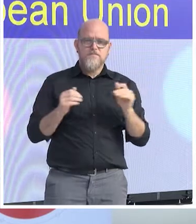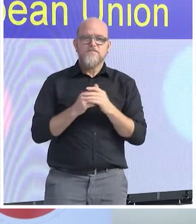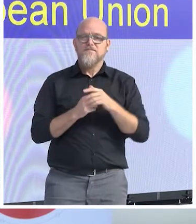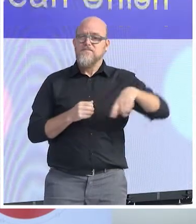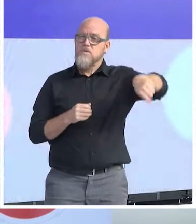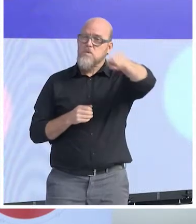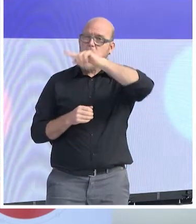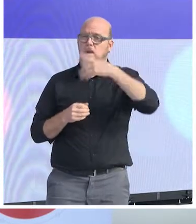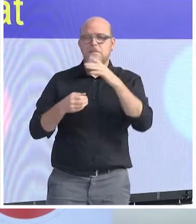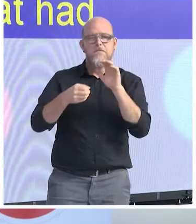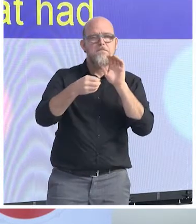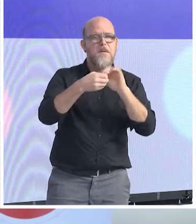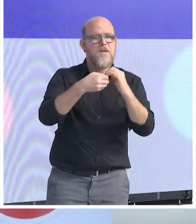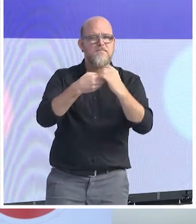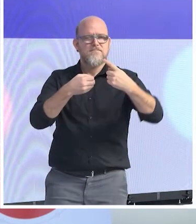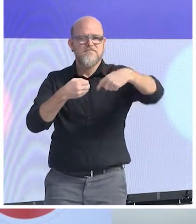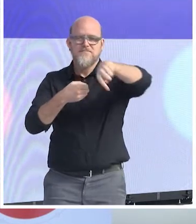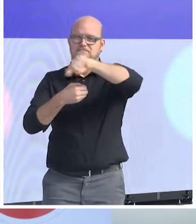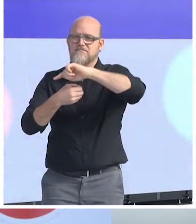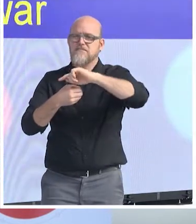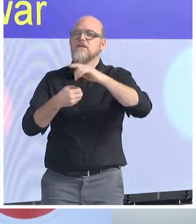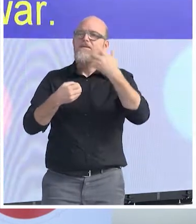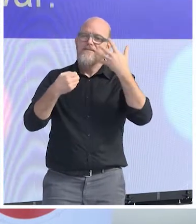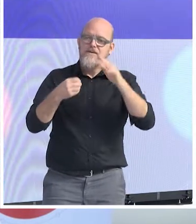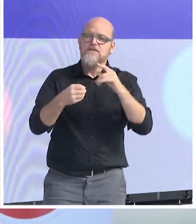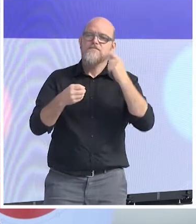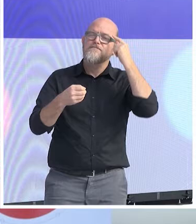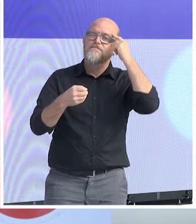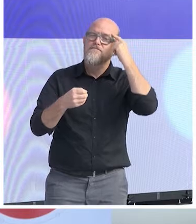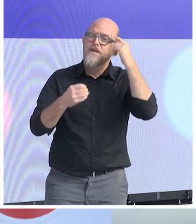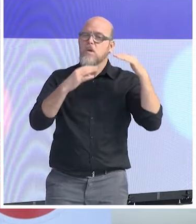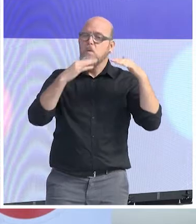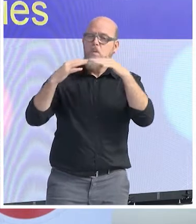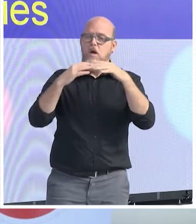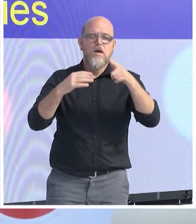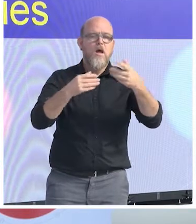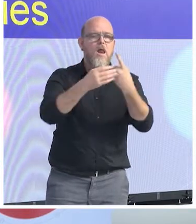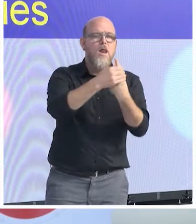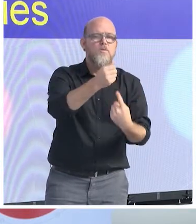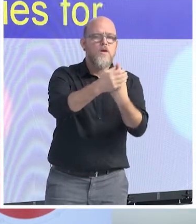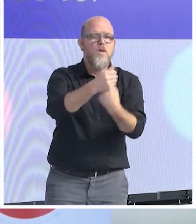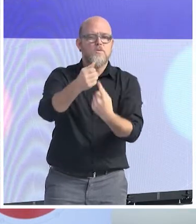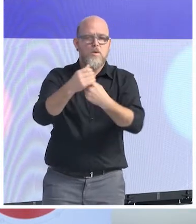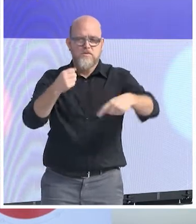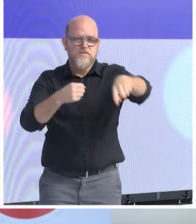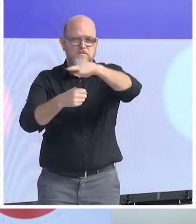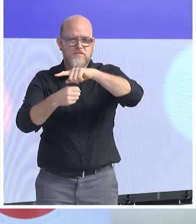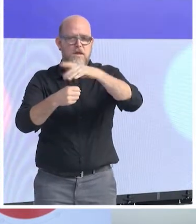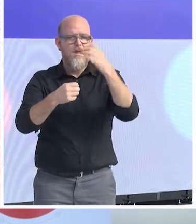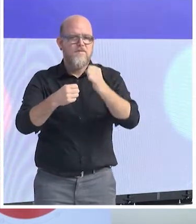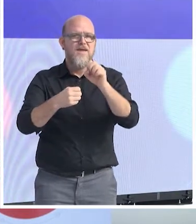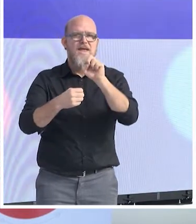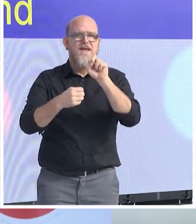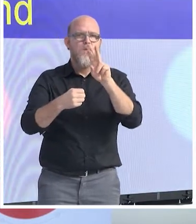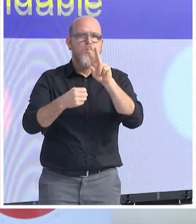had been defeated in the war. But this type of memories, for very kind of understandable reasons, does not